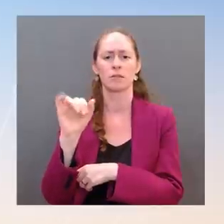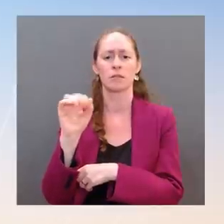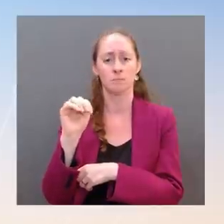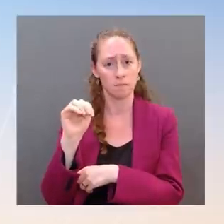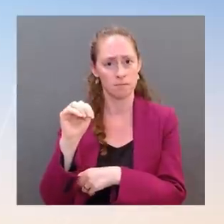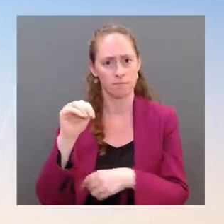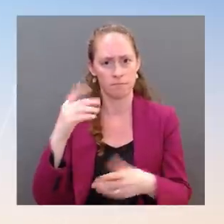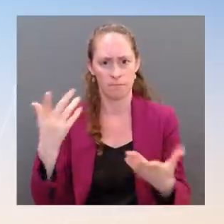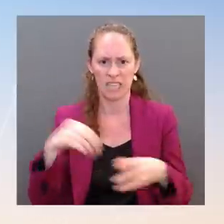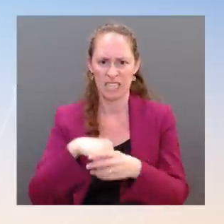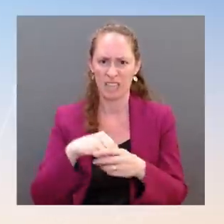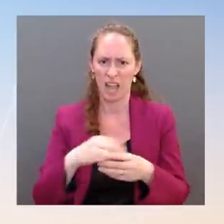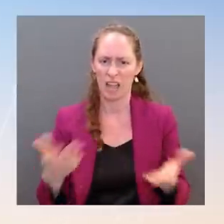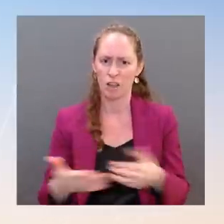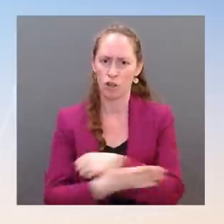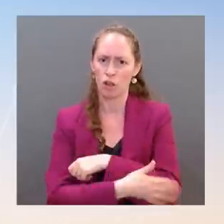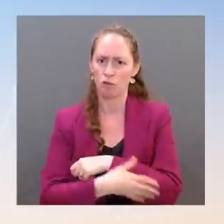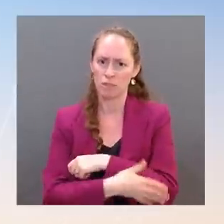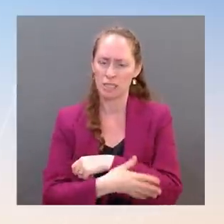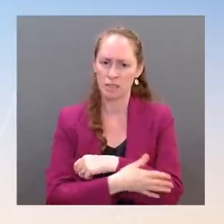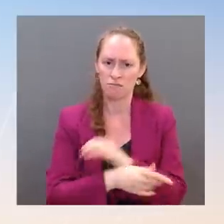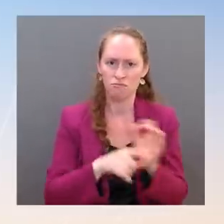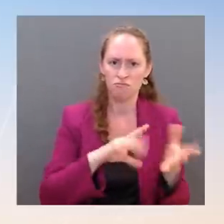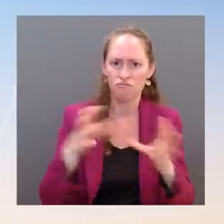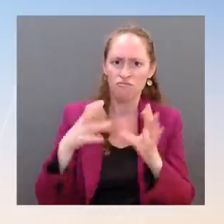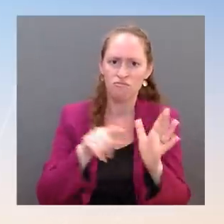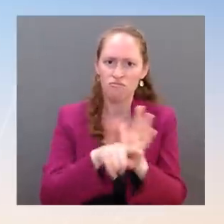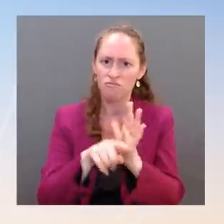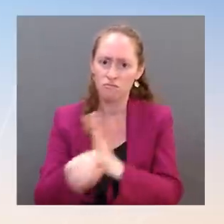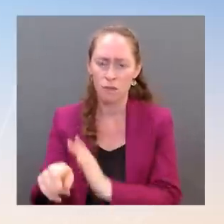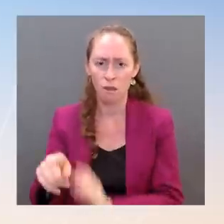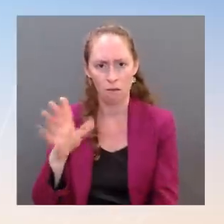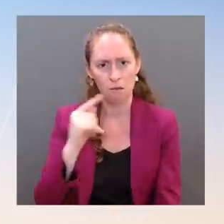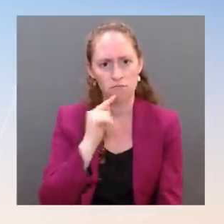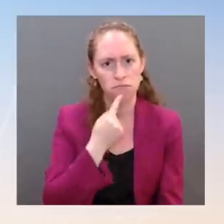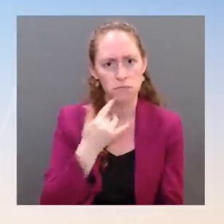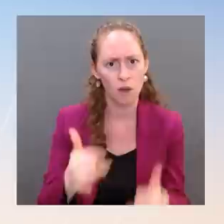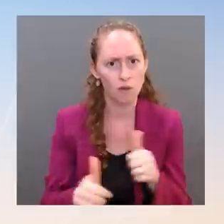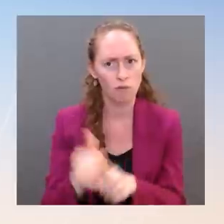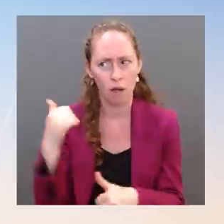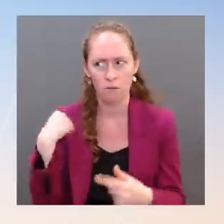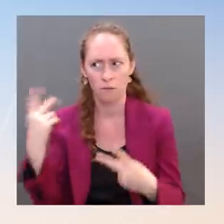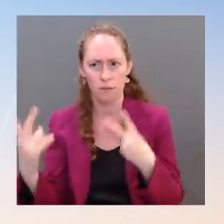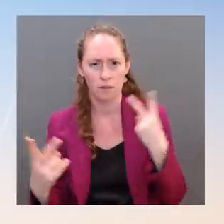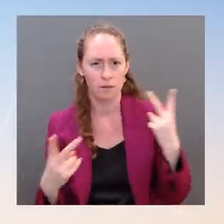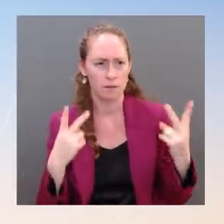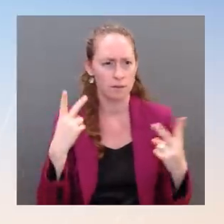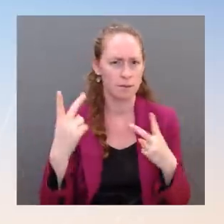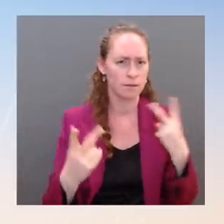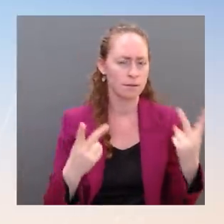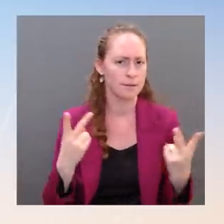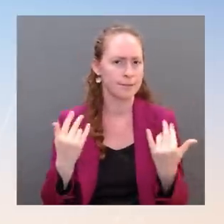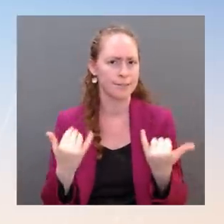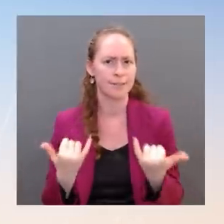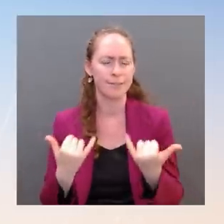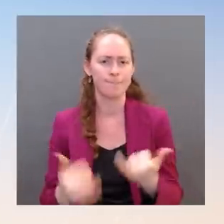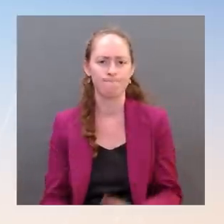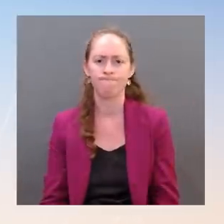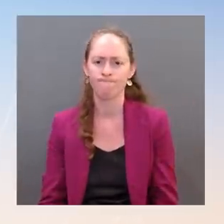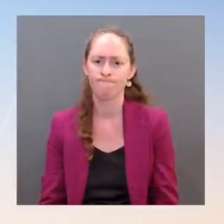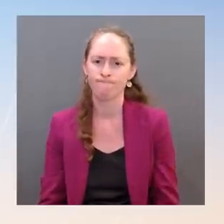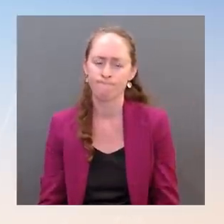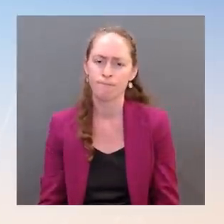the Biden administration has taken very seriously since our first day in office. We have said we have been studying the details of different